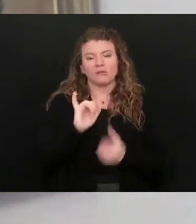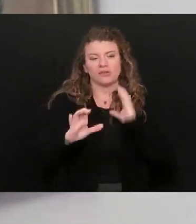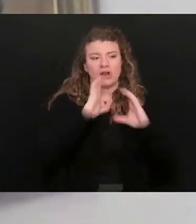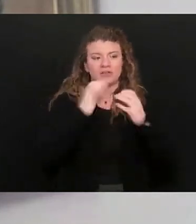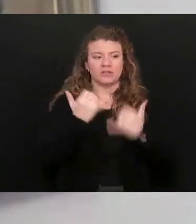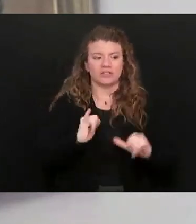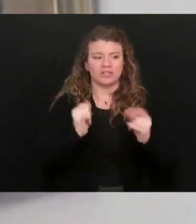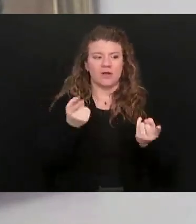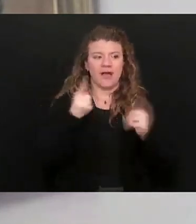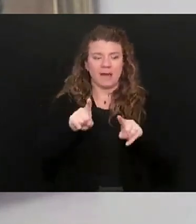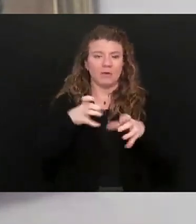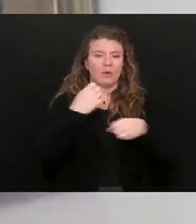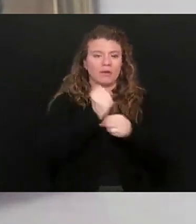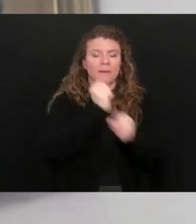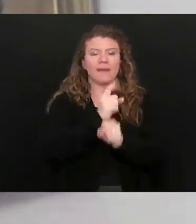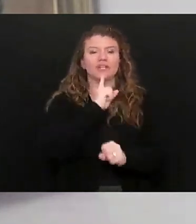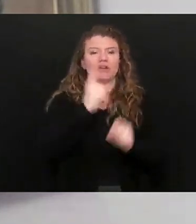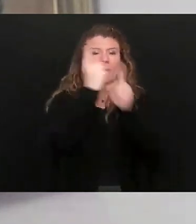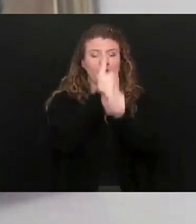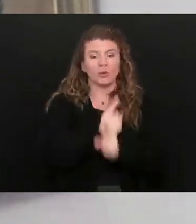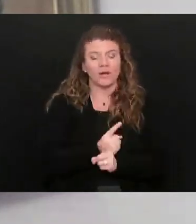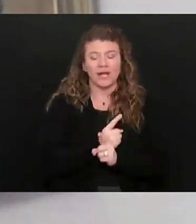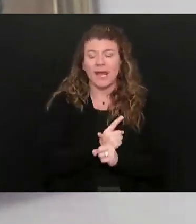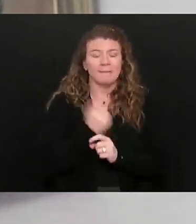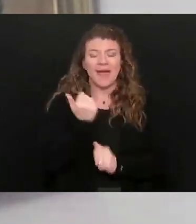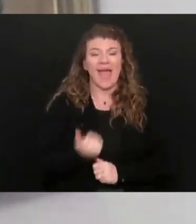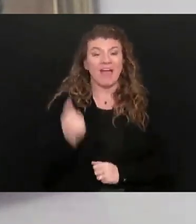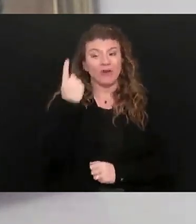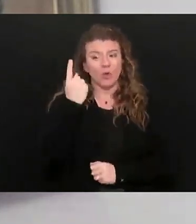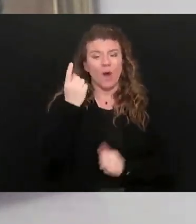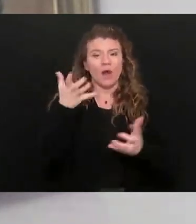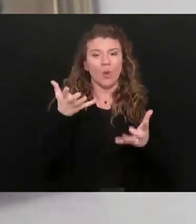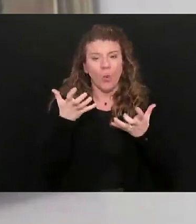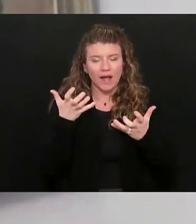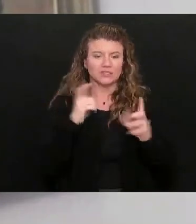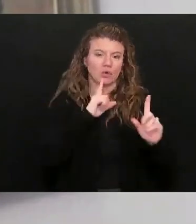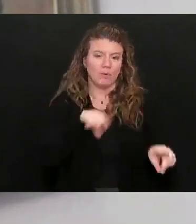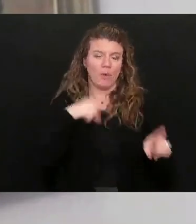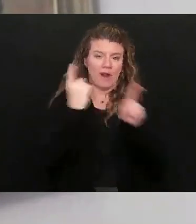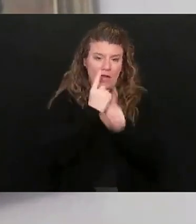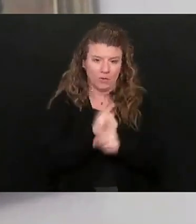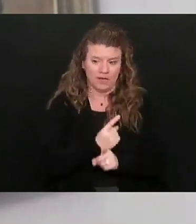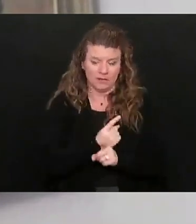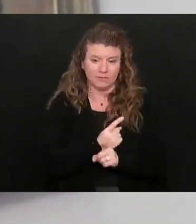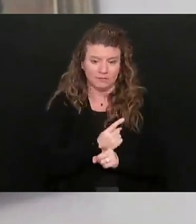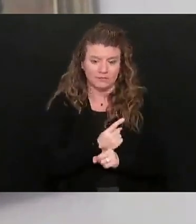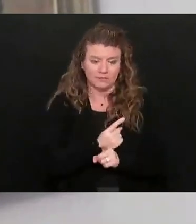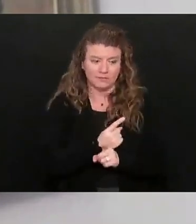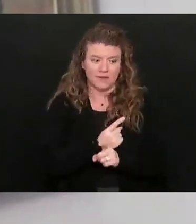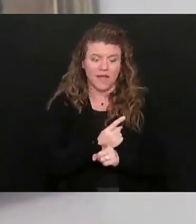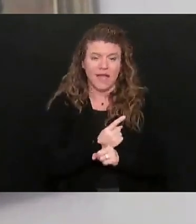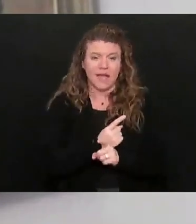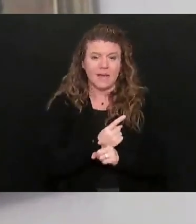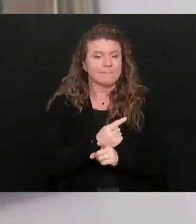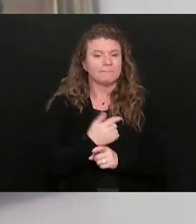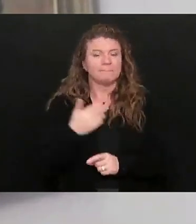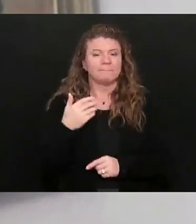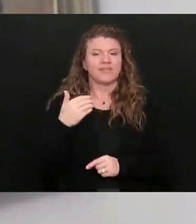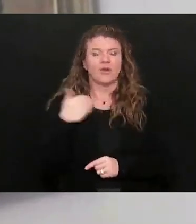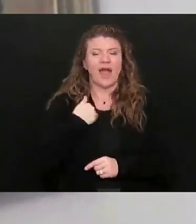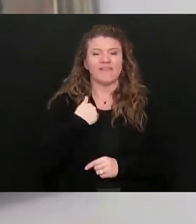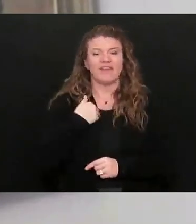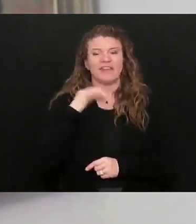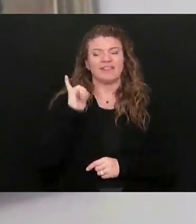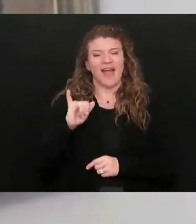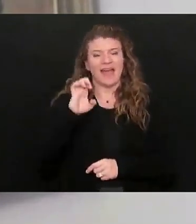ongoing to make sure that they're accurate. But everyone does want to report accurately, but they're having them with our epidemiology